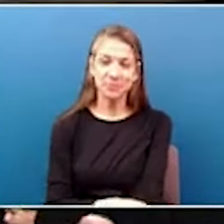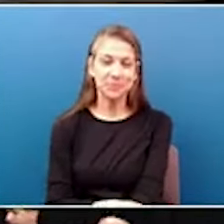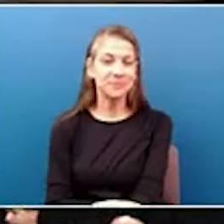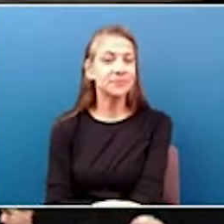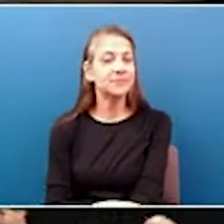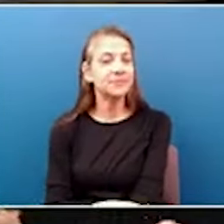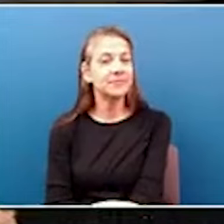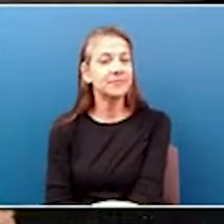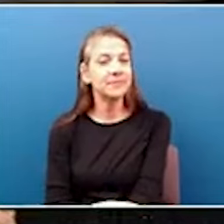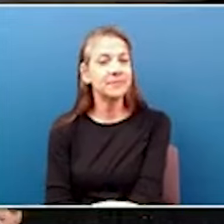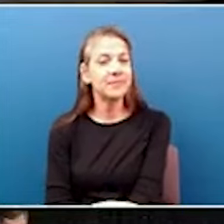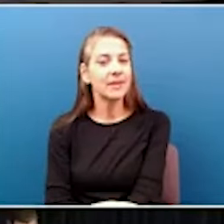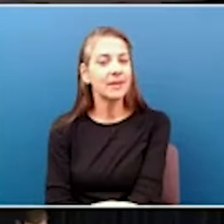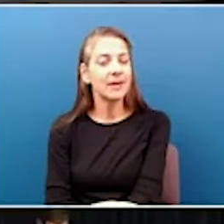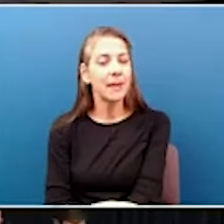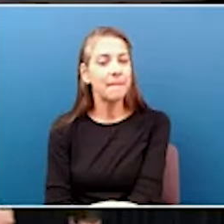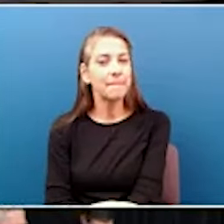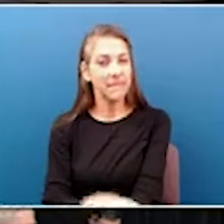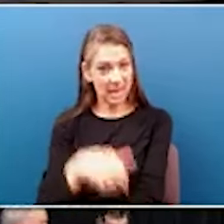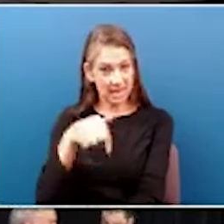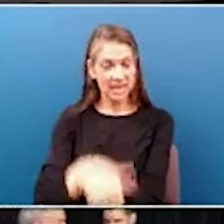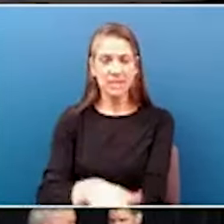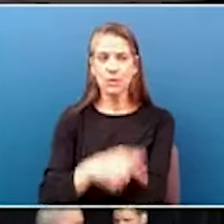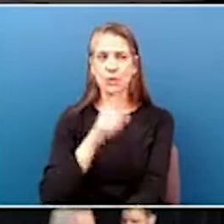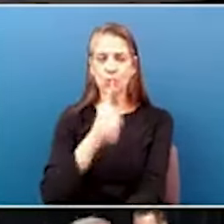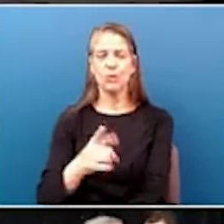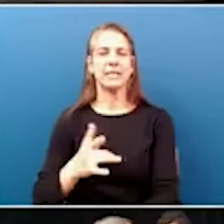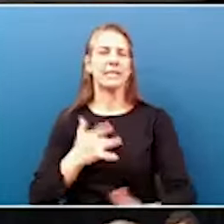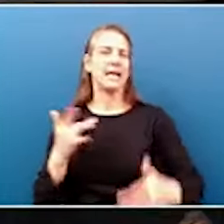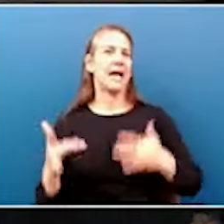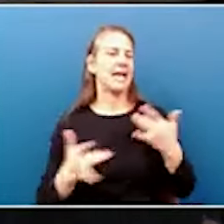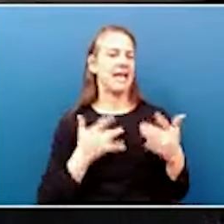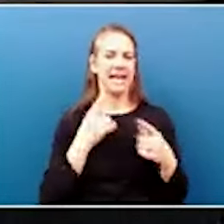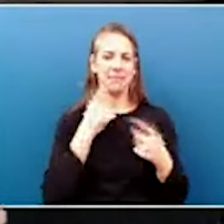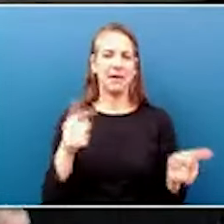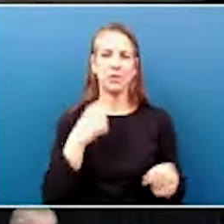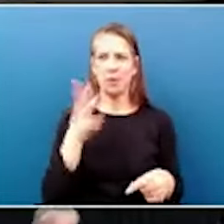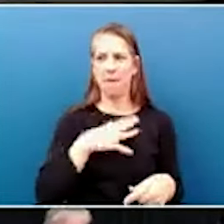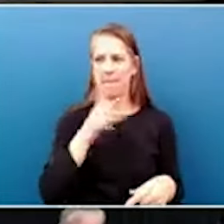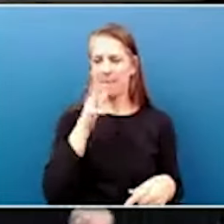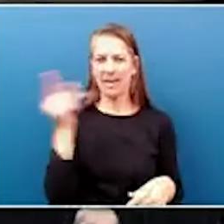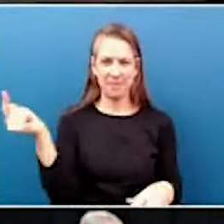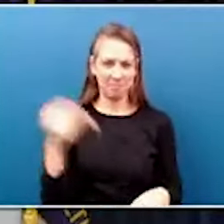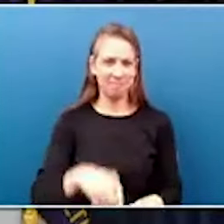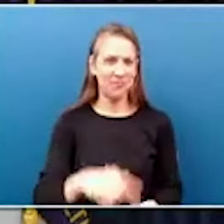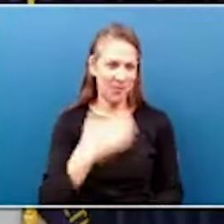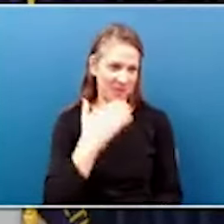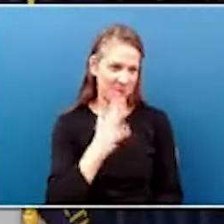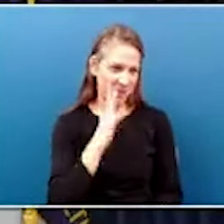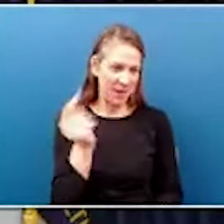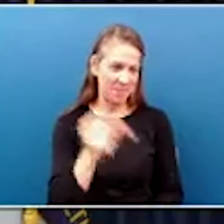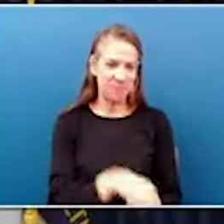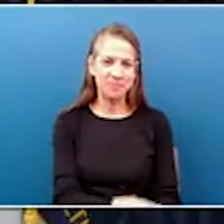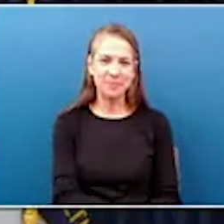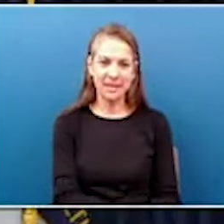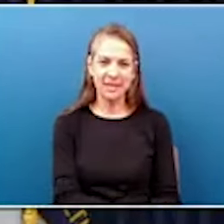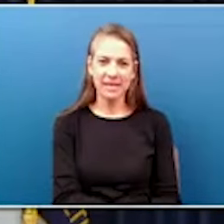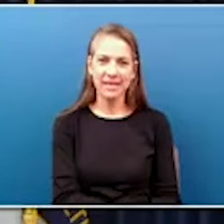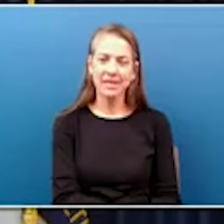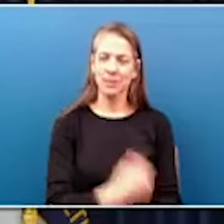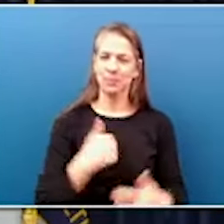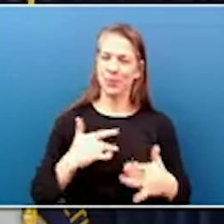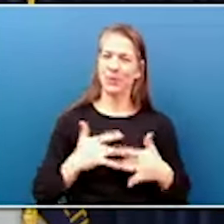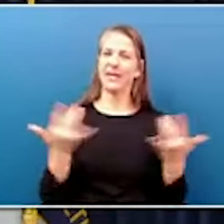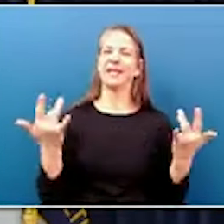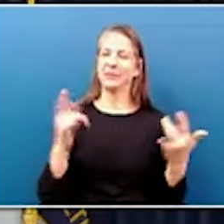This was such an exciting announcement. I asked my mom to come. So thanks for being here. Pretty thrilling. Pretty